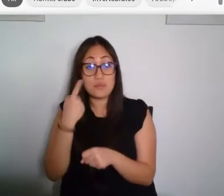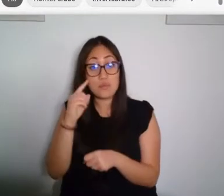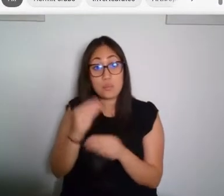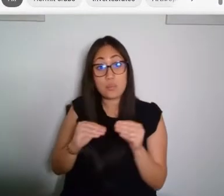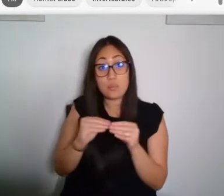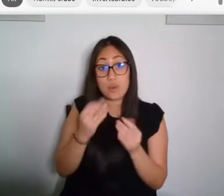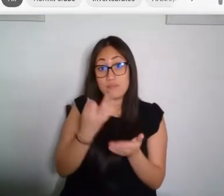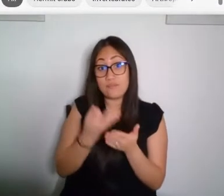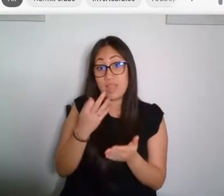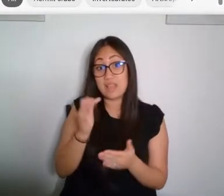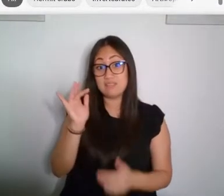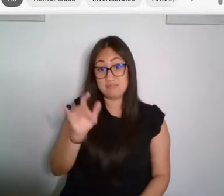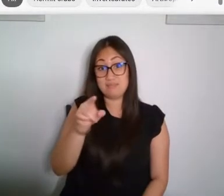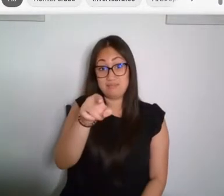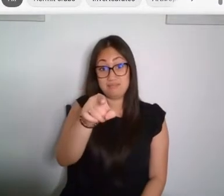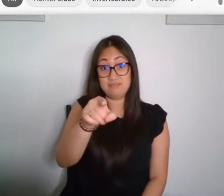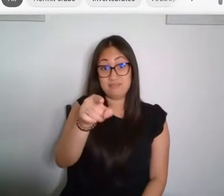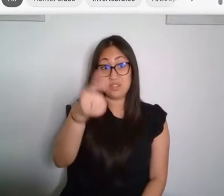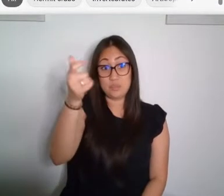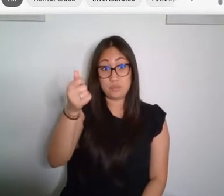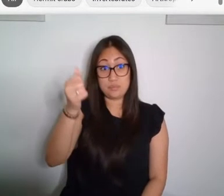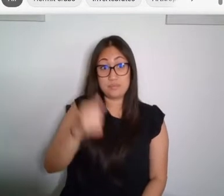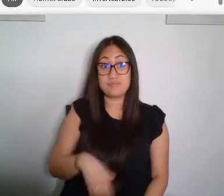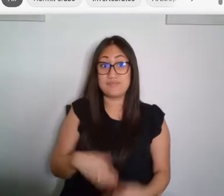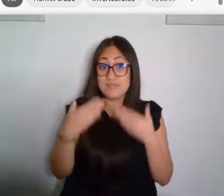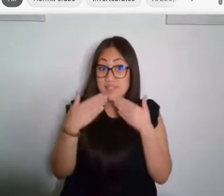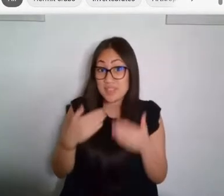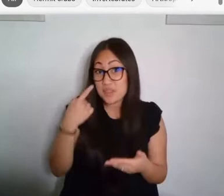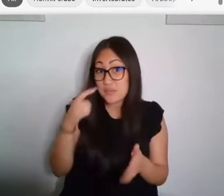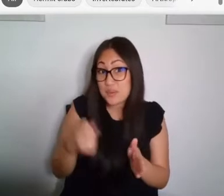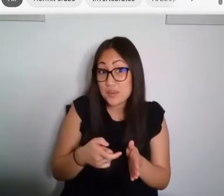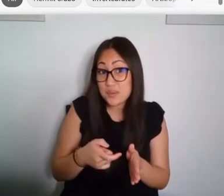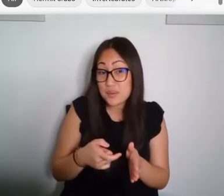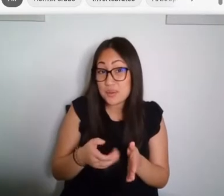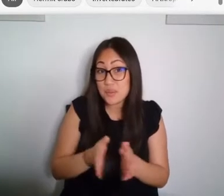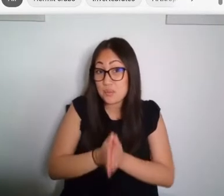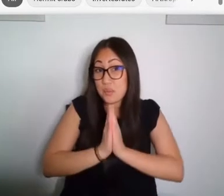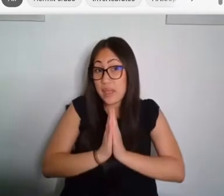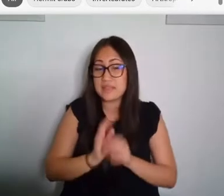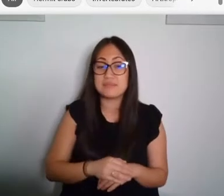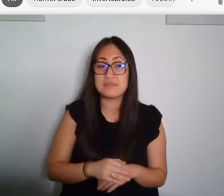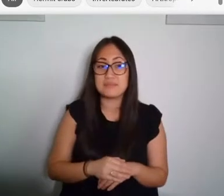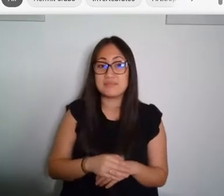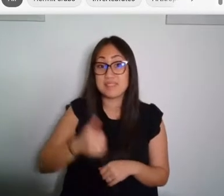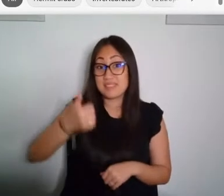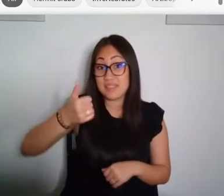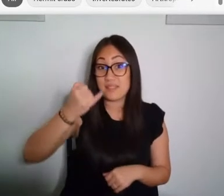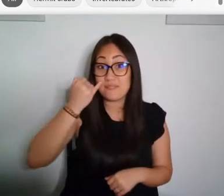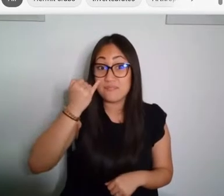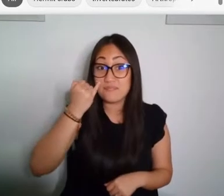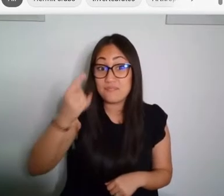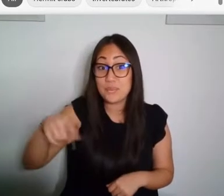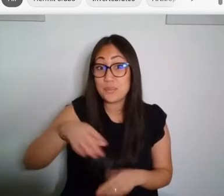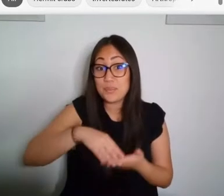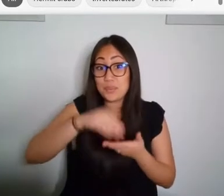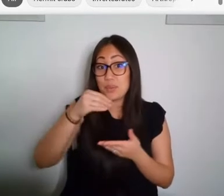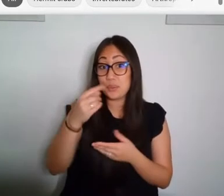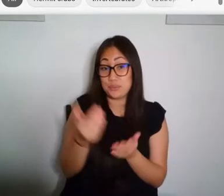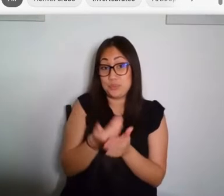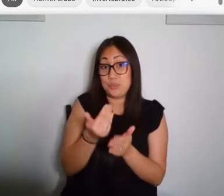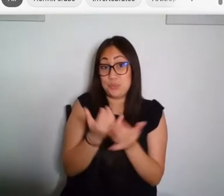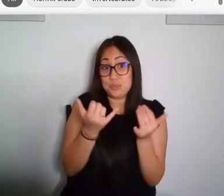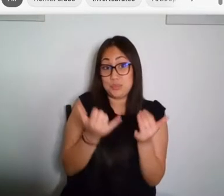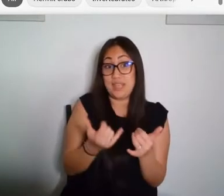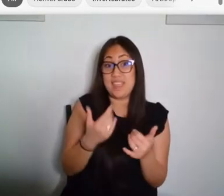description. Thank you to Jacoby Lavon for today's request. Give a thumbs up if you learned something new today, and thank you for watching Animal Fact